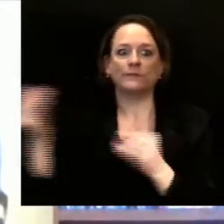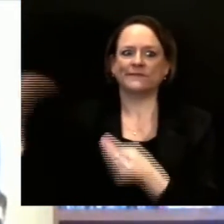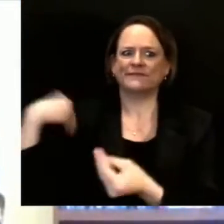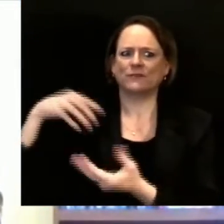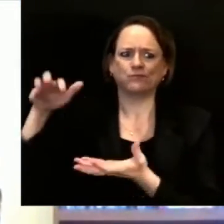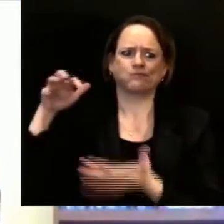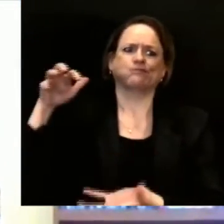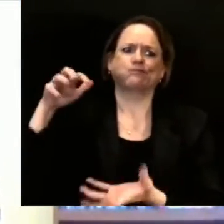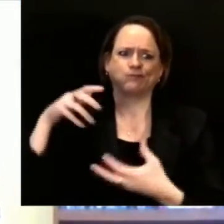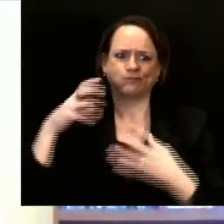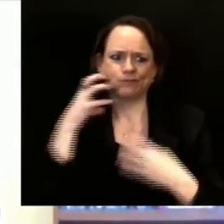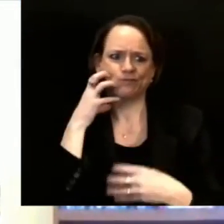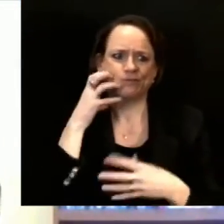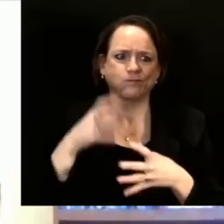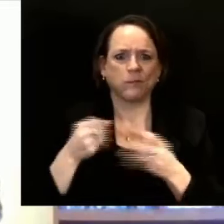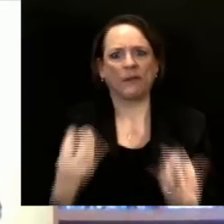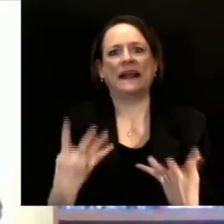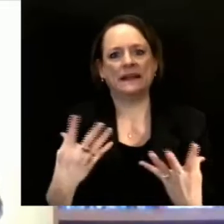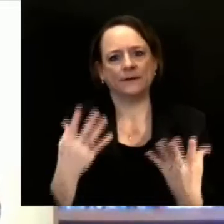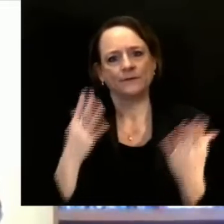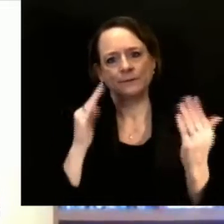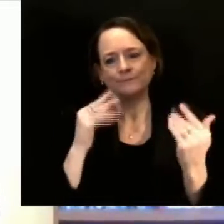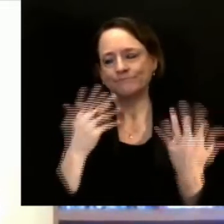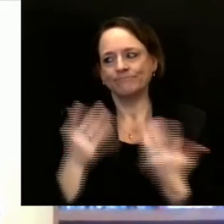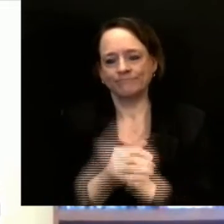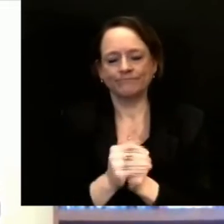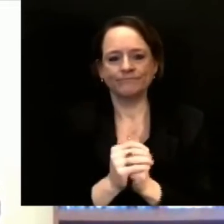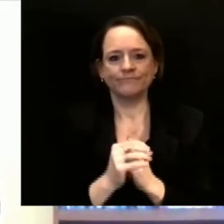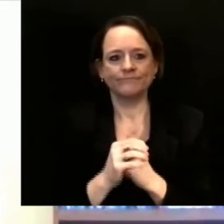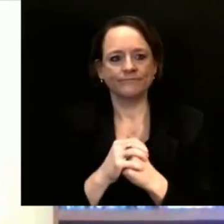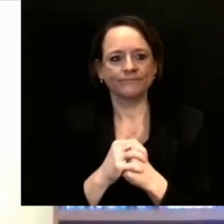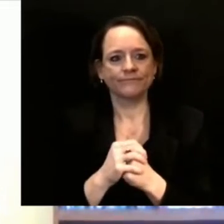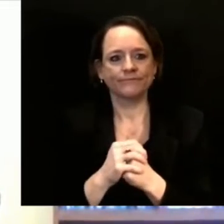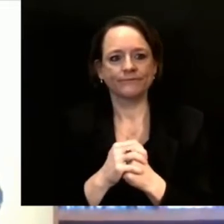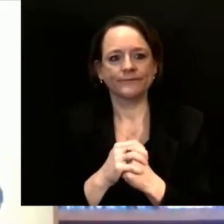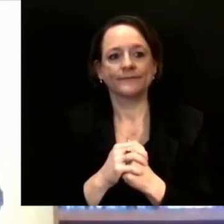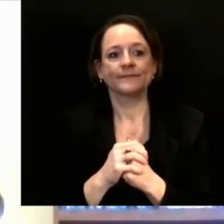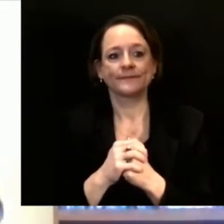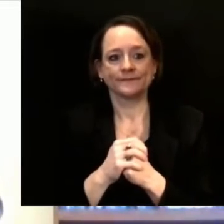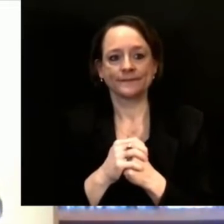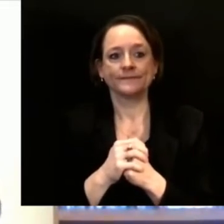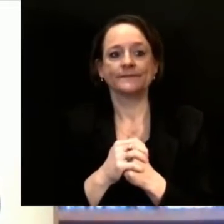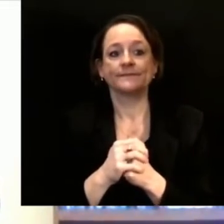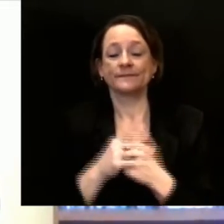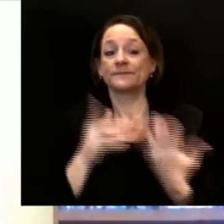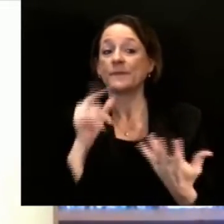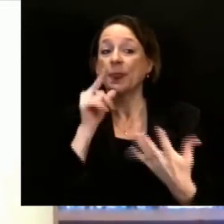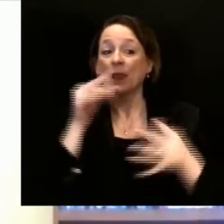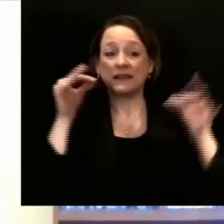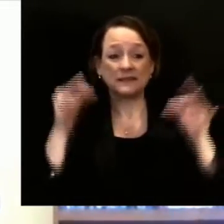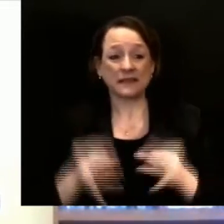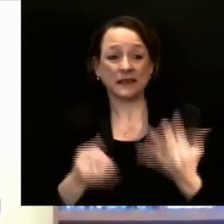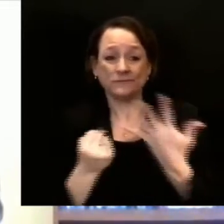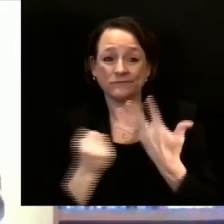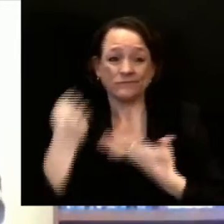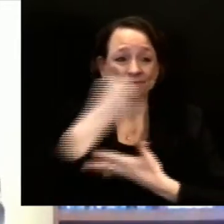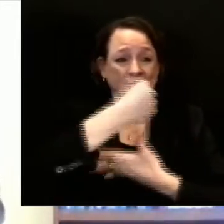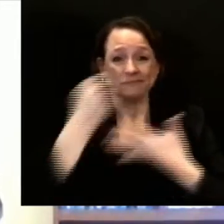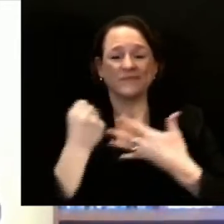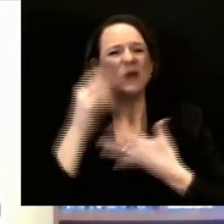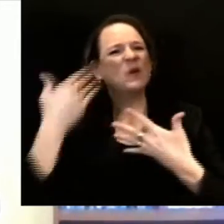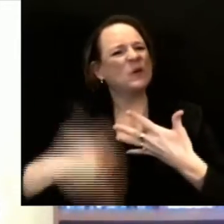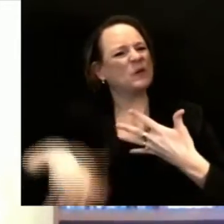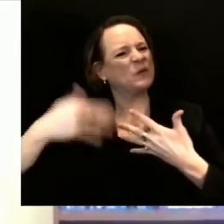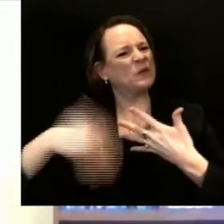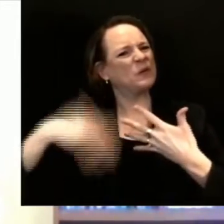Deciding how to prioritize vaccinations is a difficult process. We want everyone who wants a vaccine in Wisconsin to